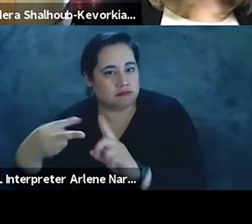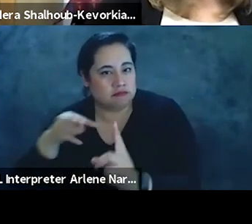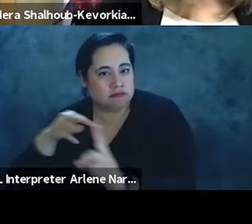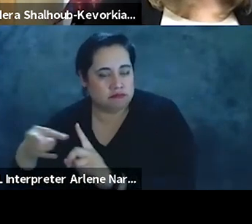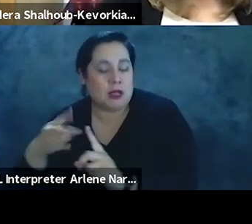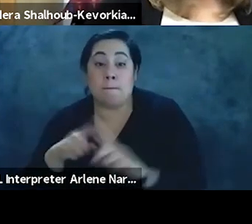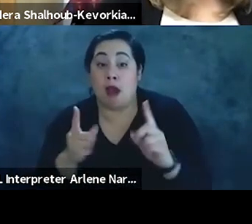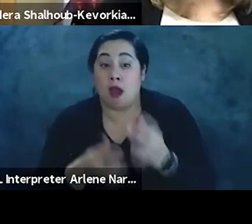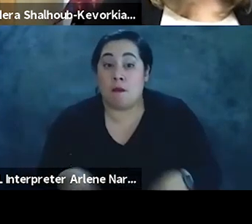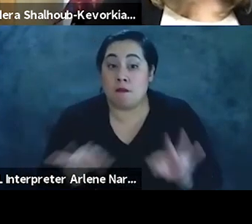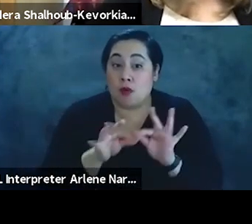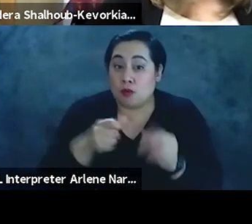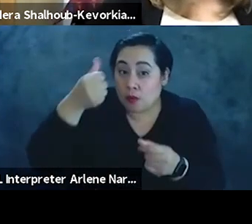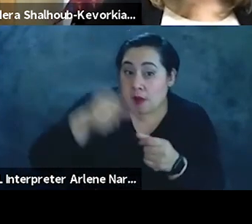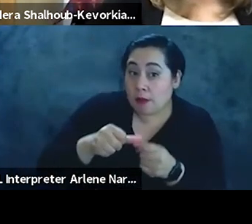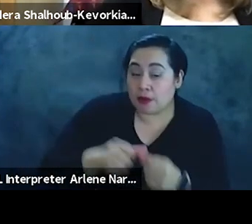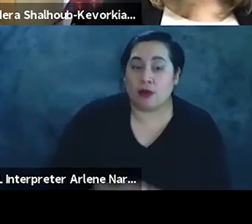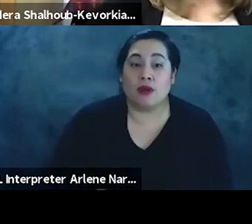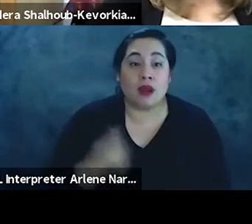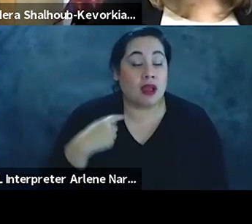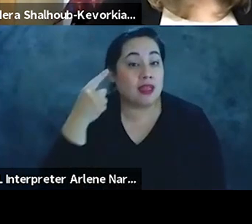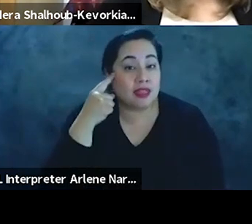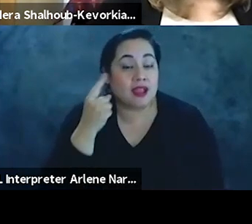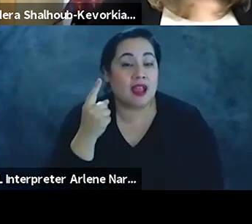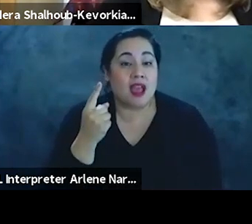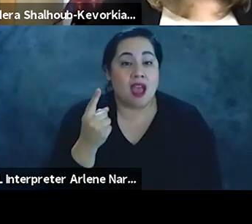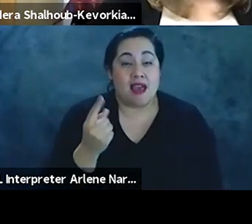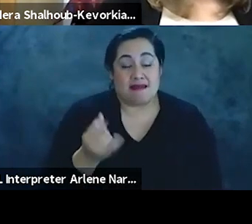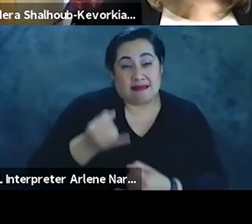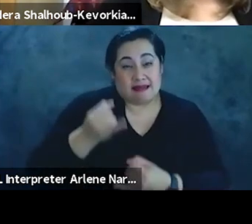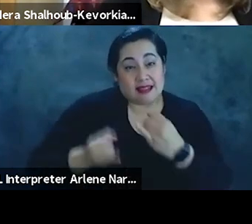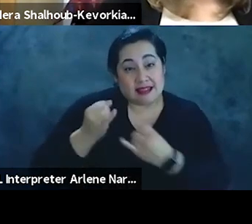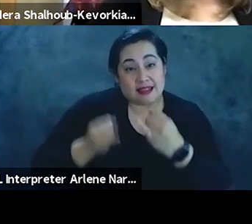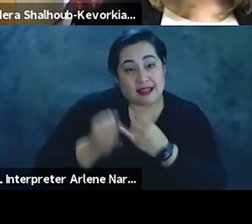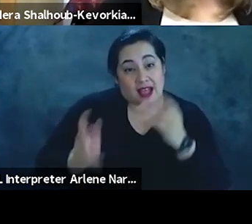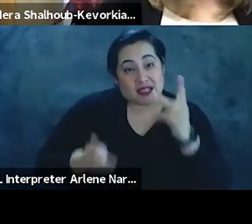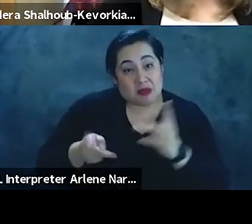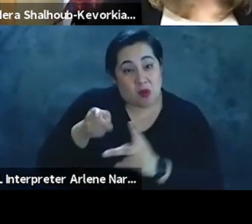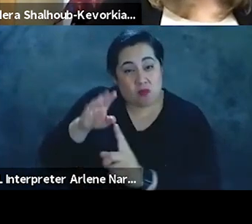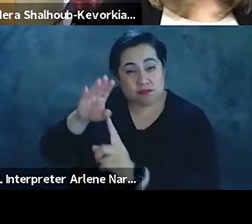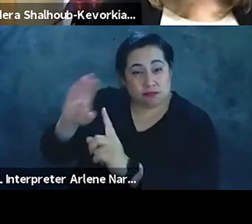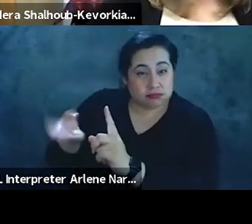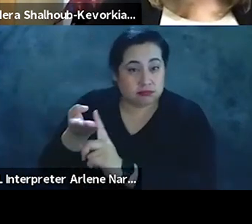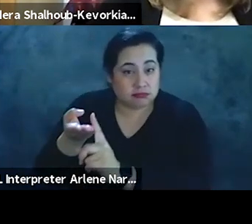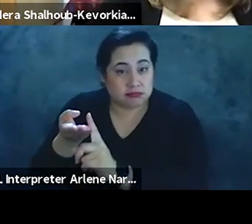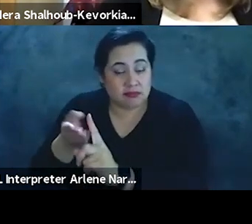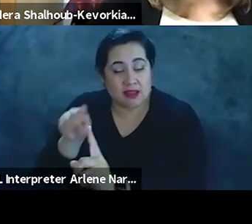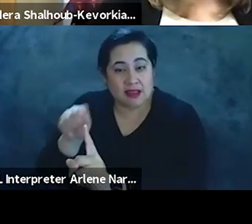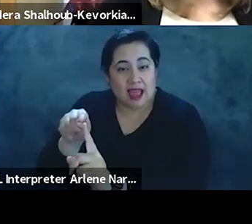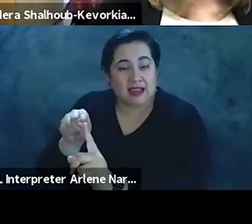is that the last people who are going to be convinced that